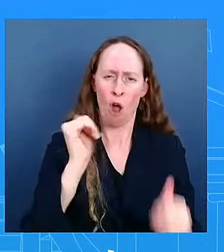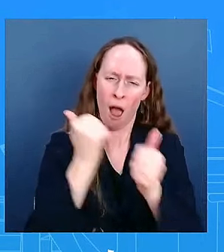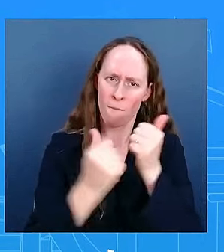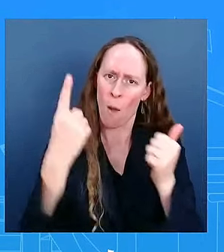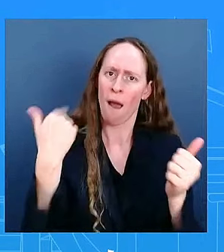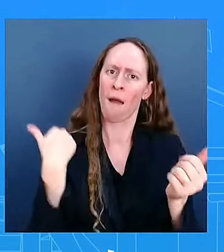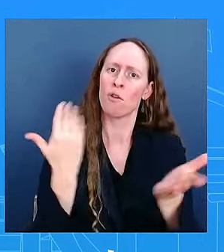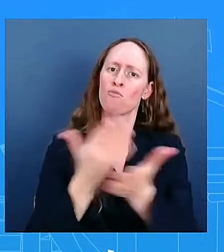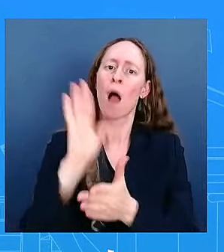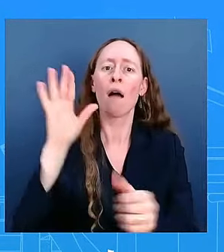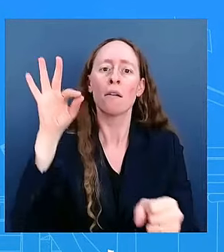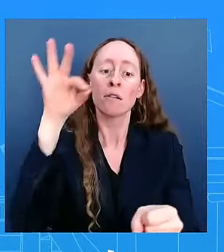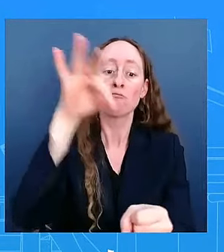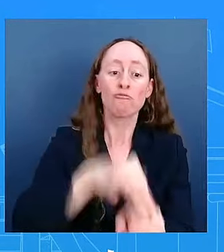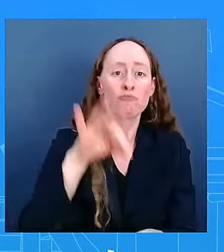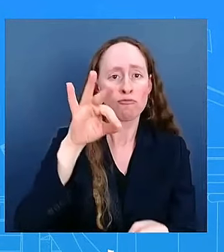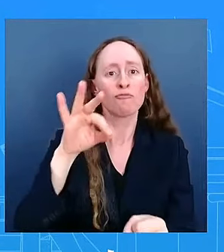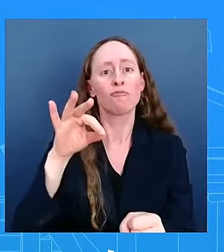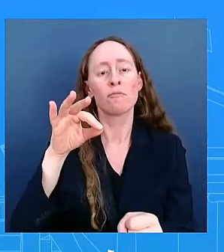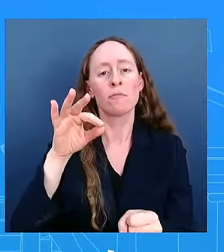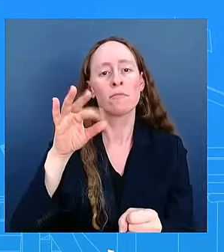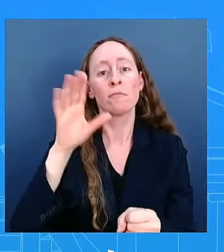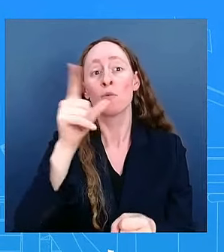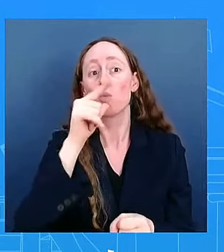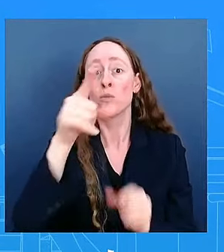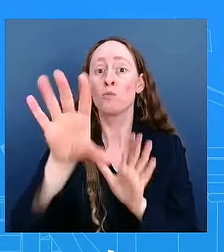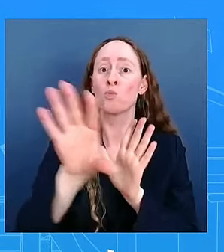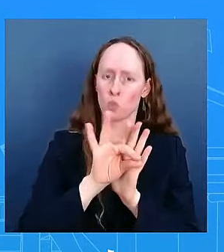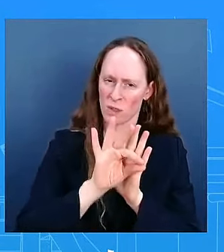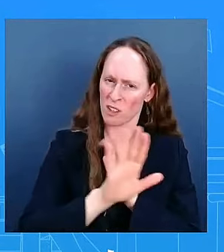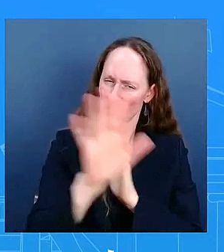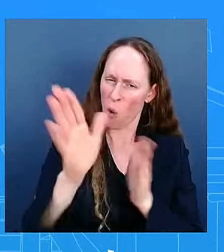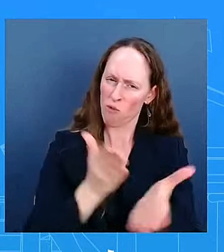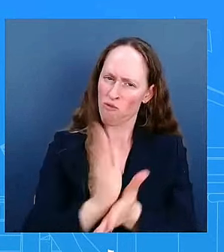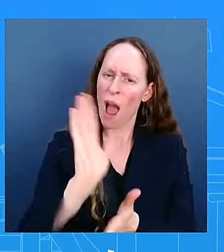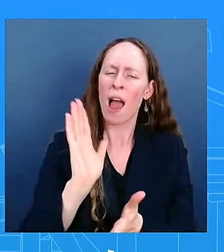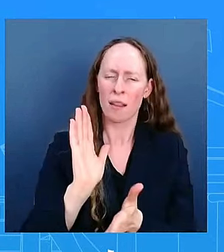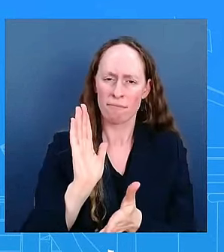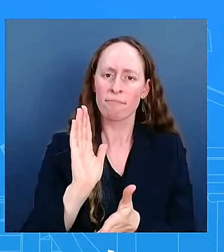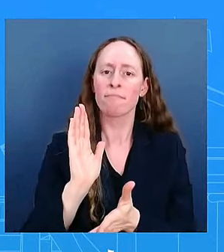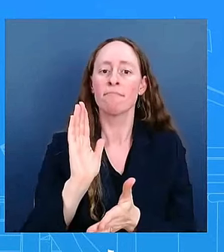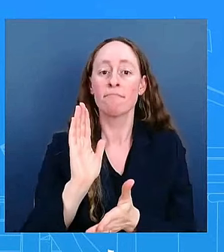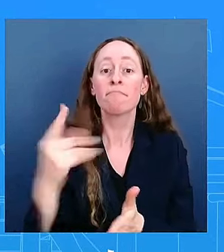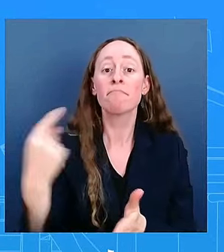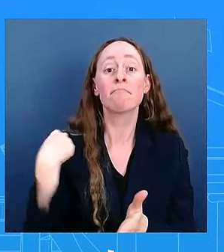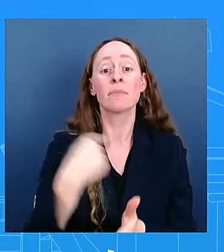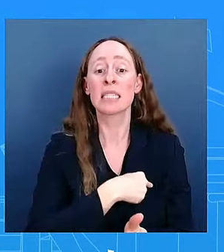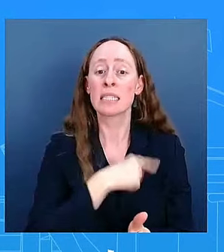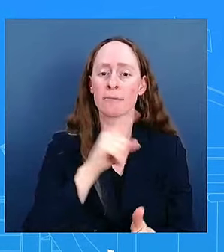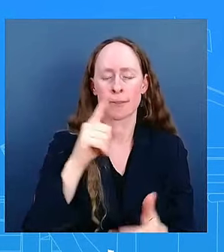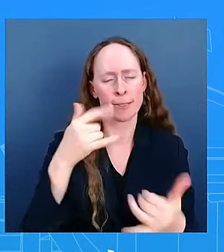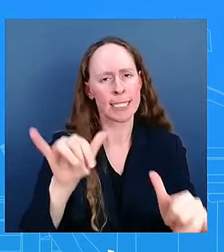And so we are committed to making sure that Americans' right to vote